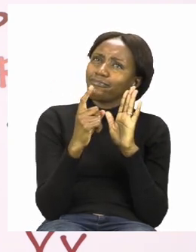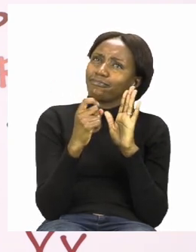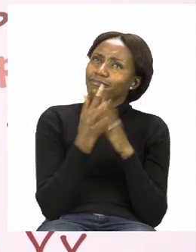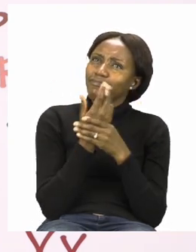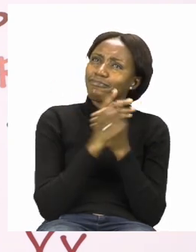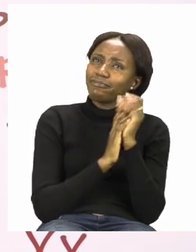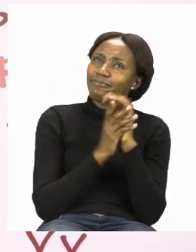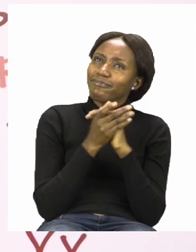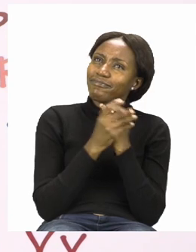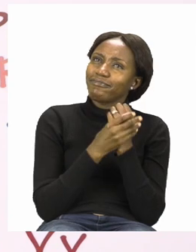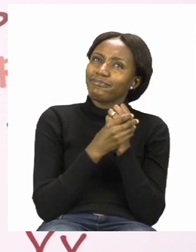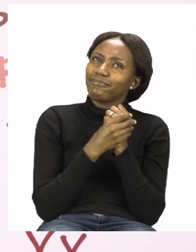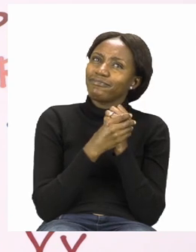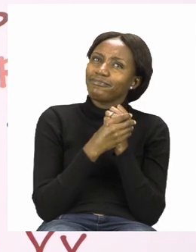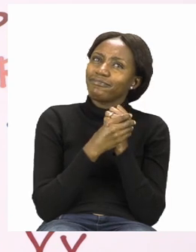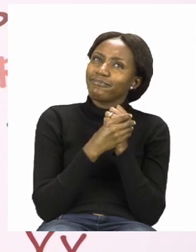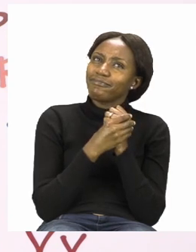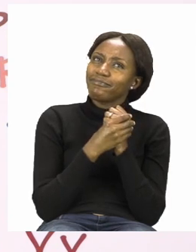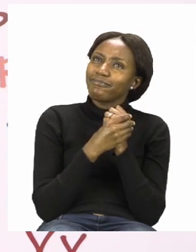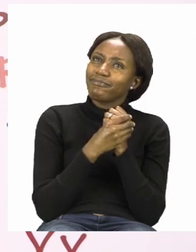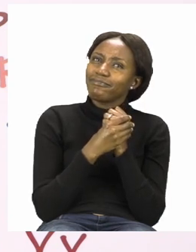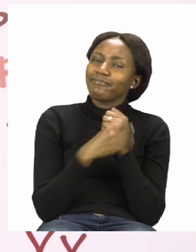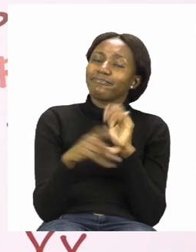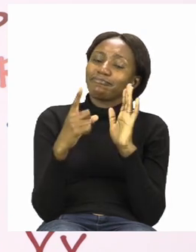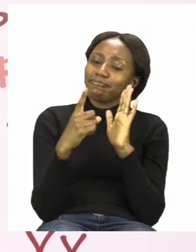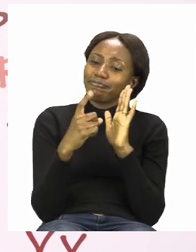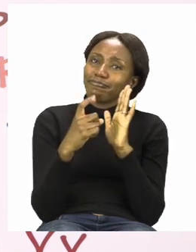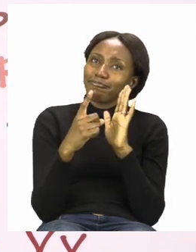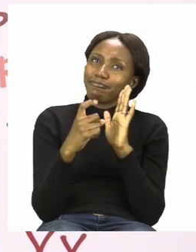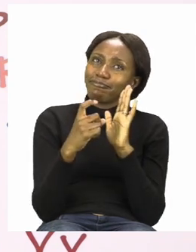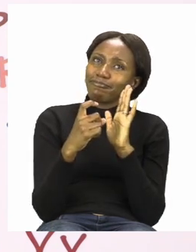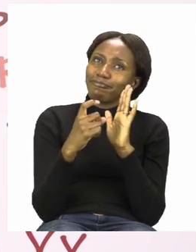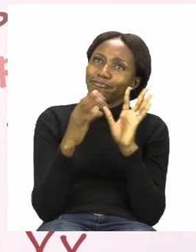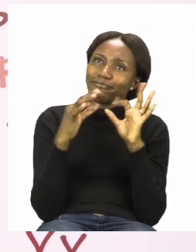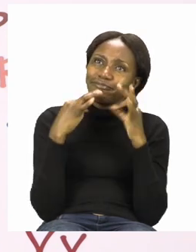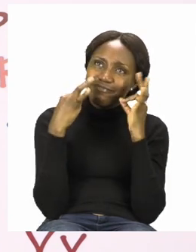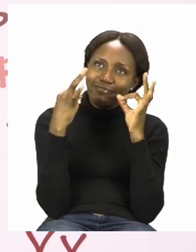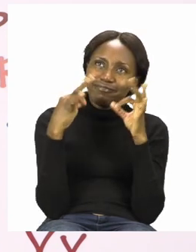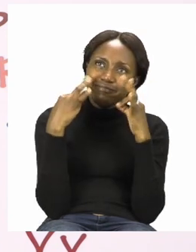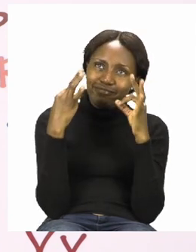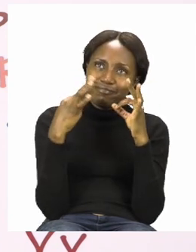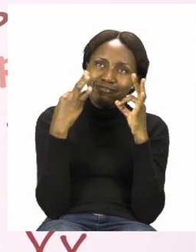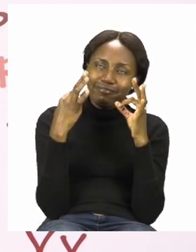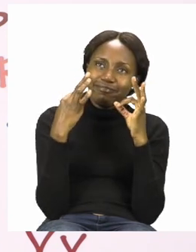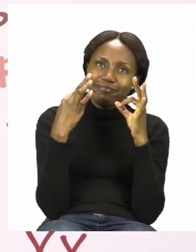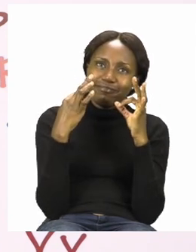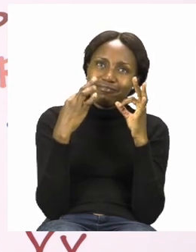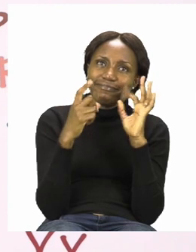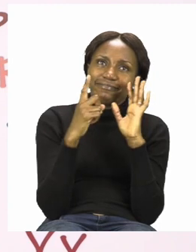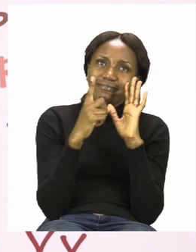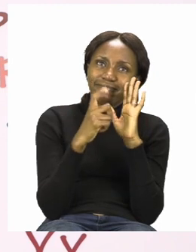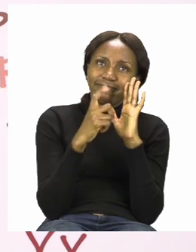sanitize. So let's take our sanitizer and sing our special sanitizing song.